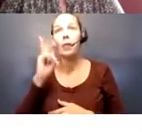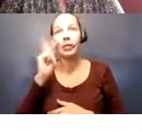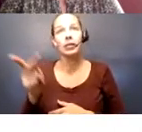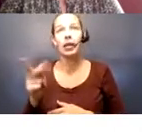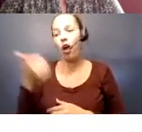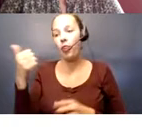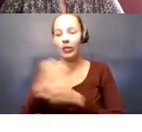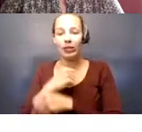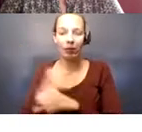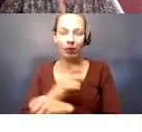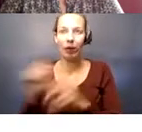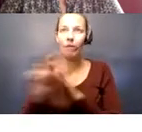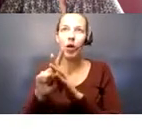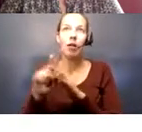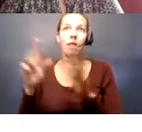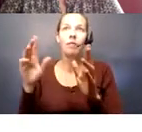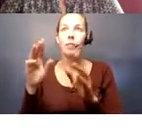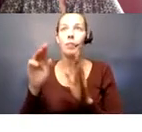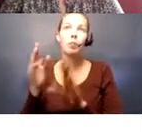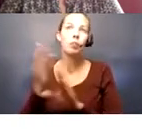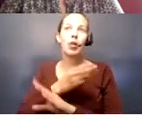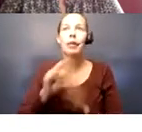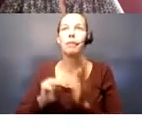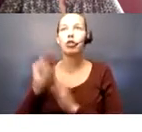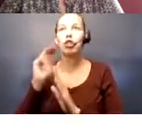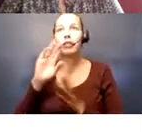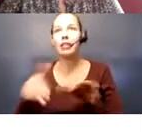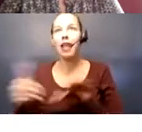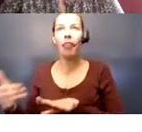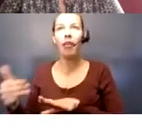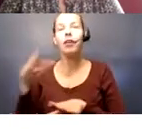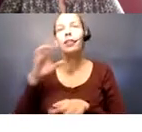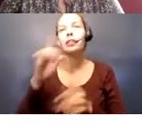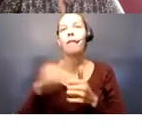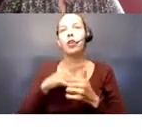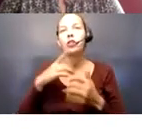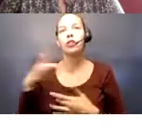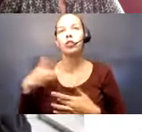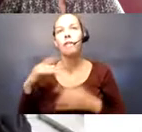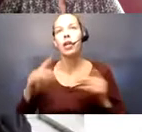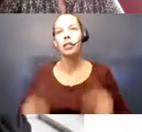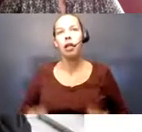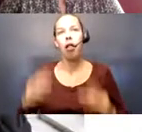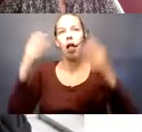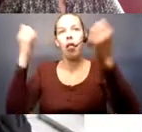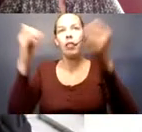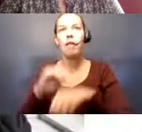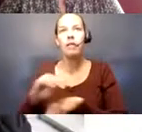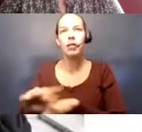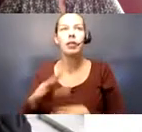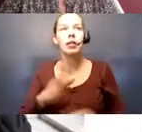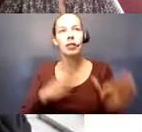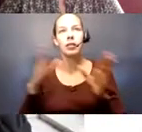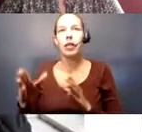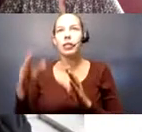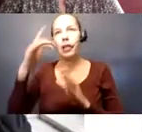come in of premature death as well. So, I would say that's the first concern is the physical health effects. The next is